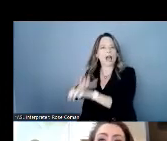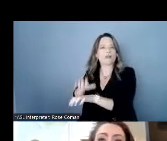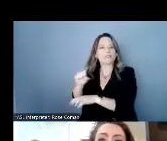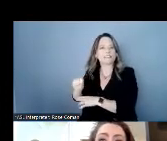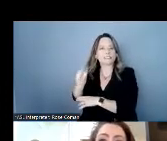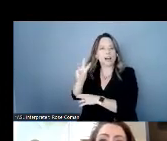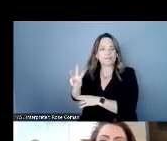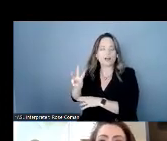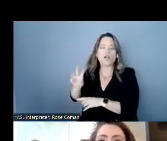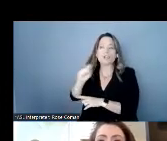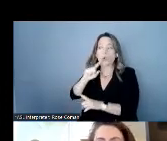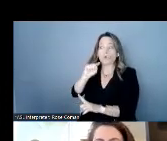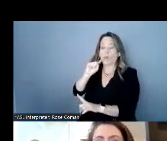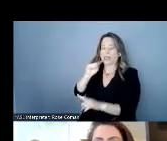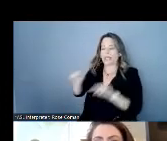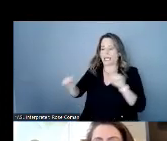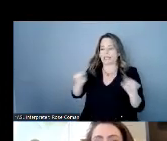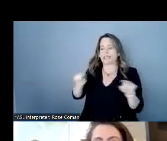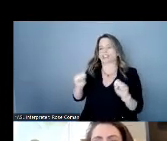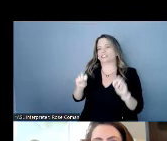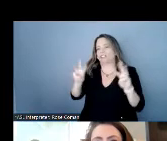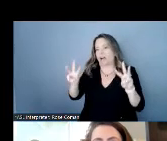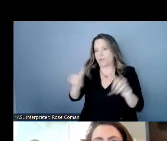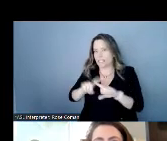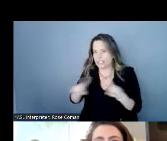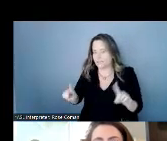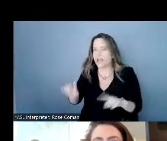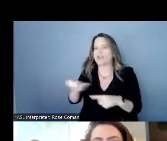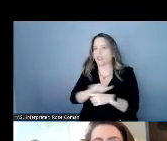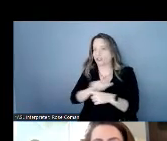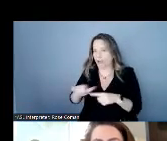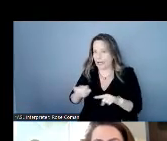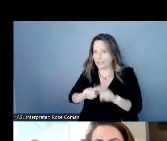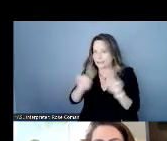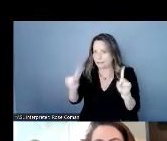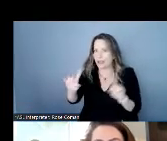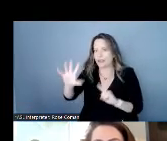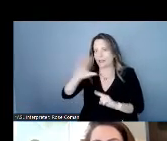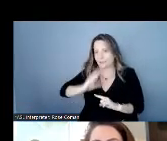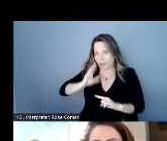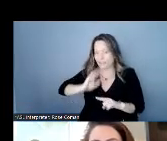difference in the software and the experience in the training of the individuals at the end of the day